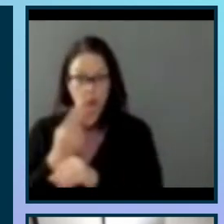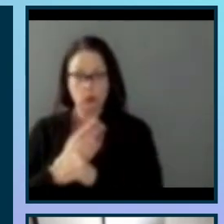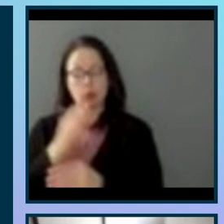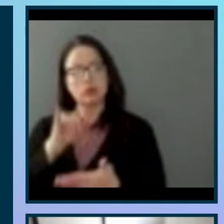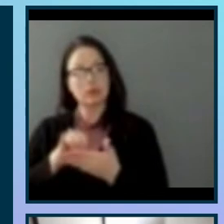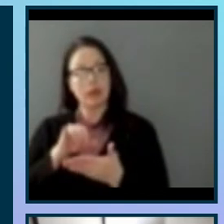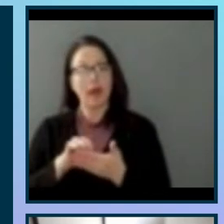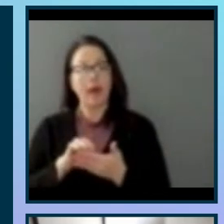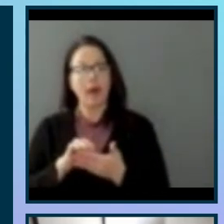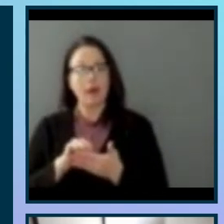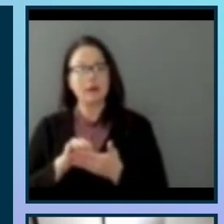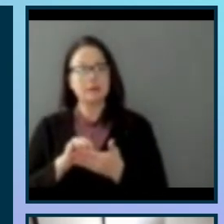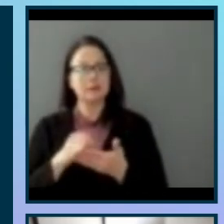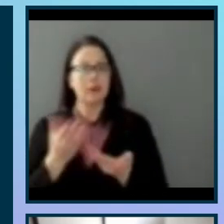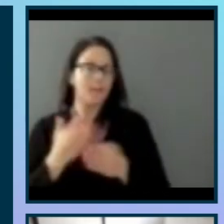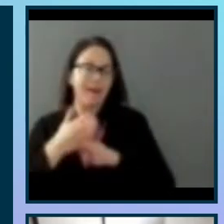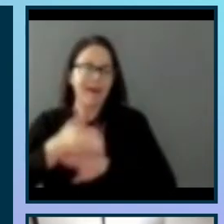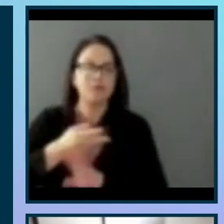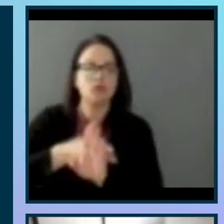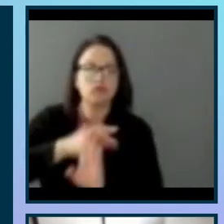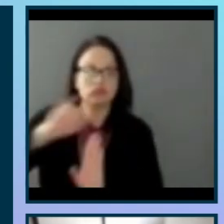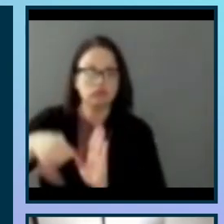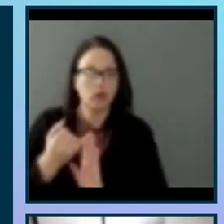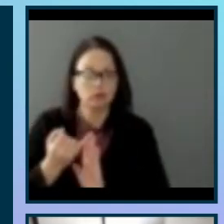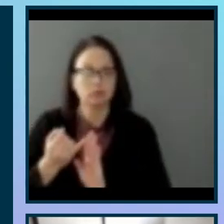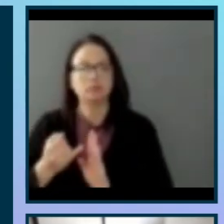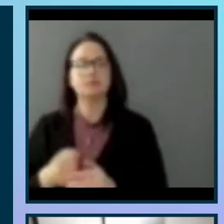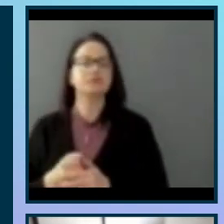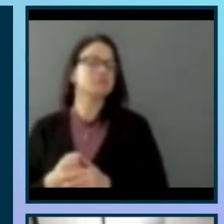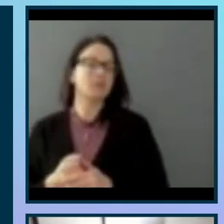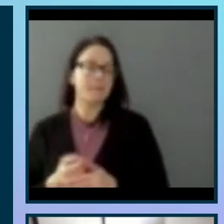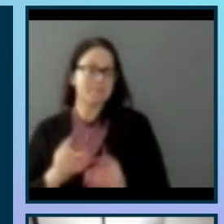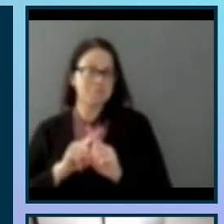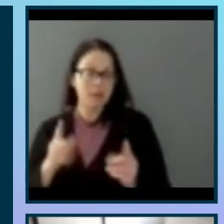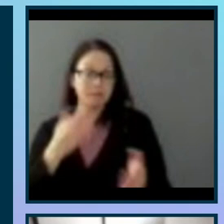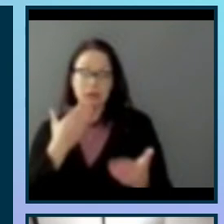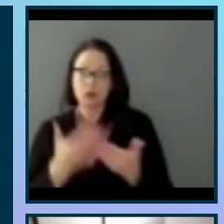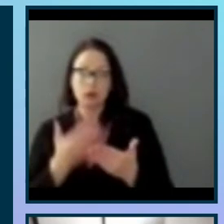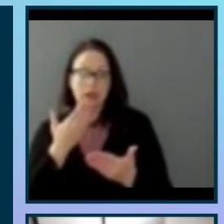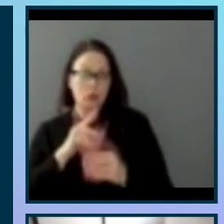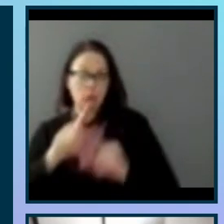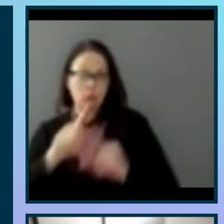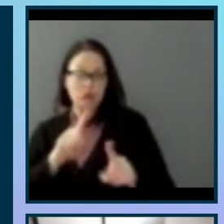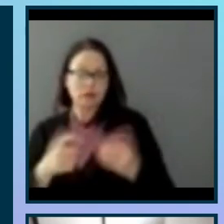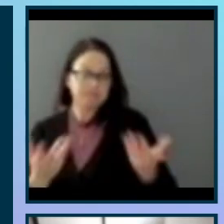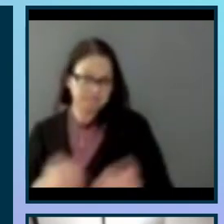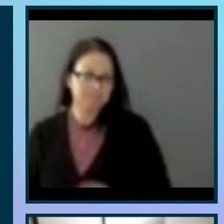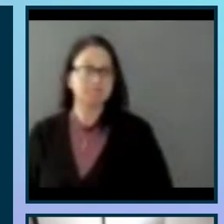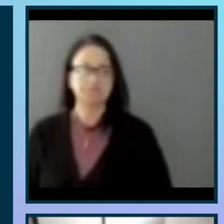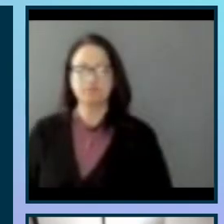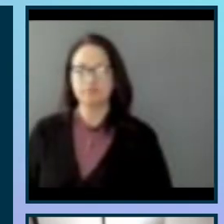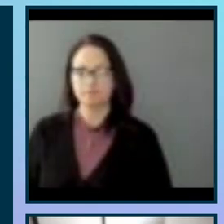-projects, so using them for post-mortem. They're a great set to have and great questions to ask. So